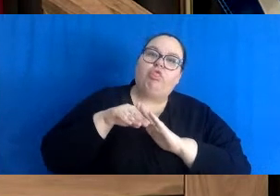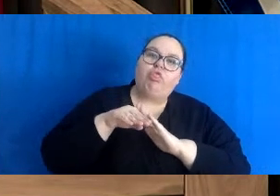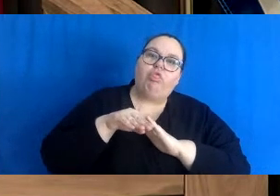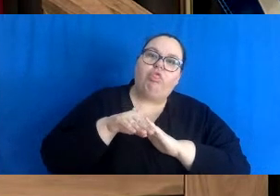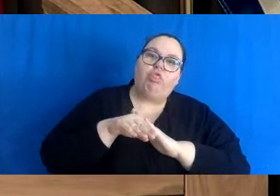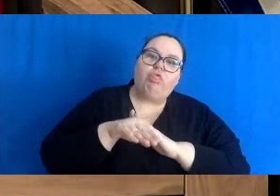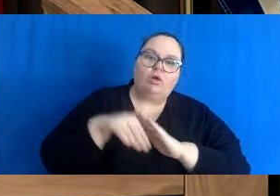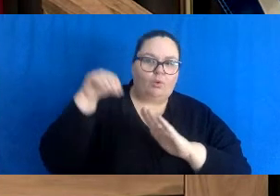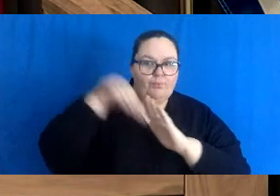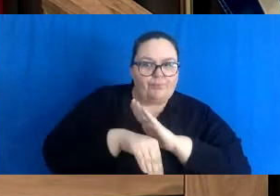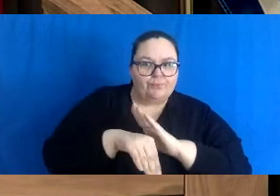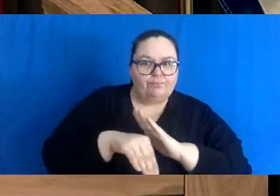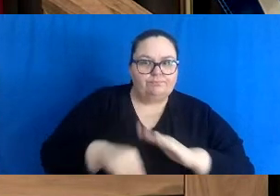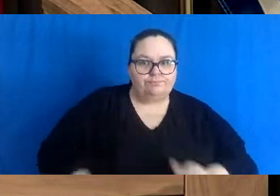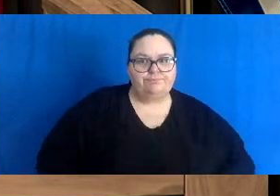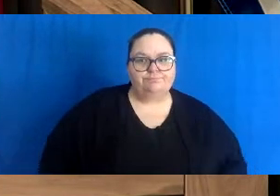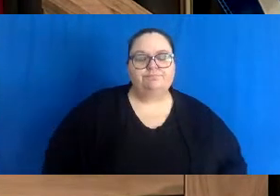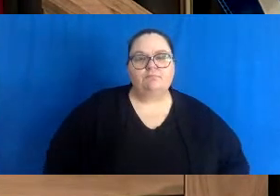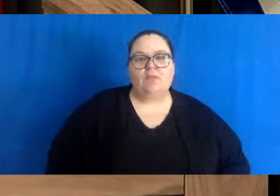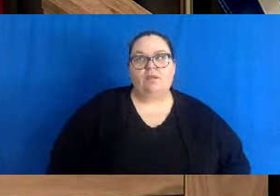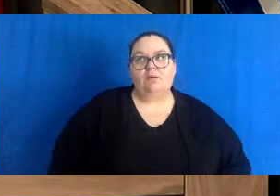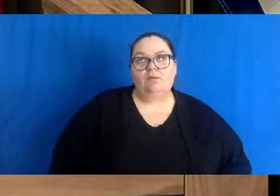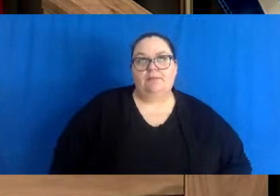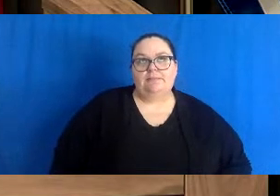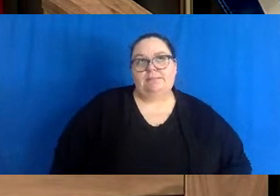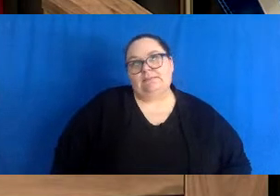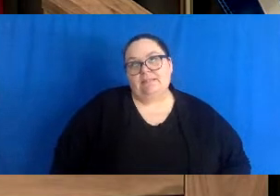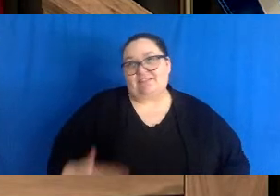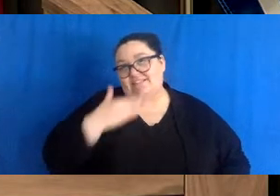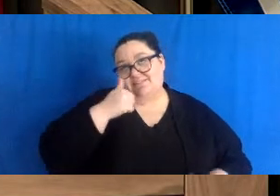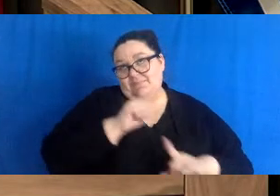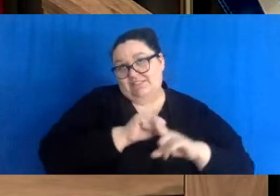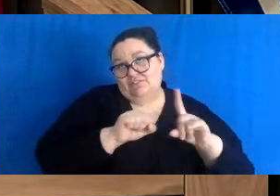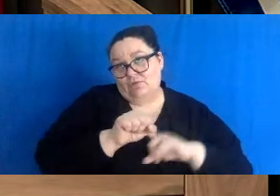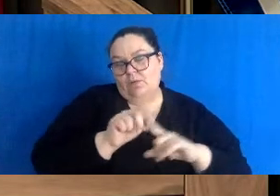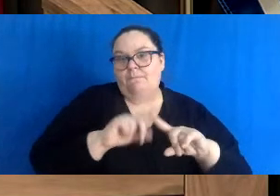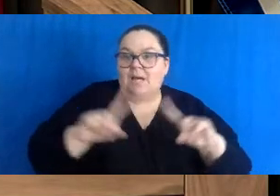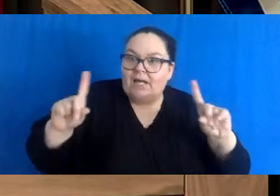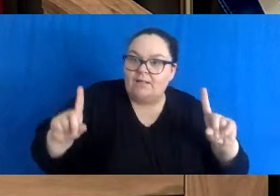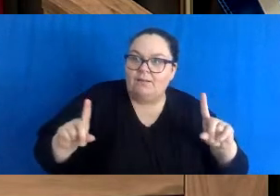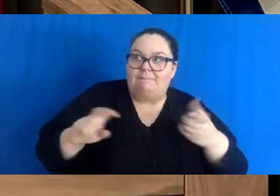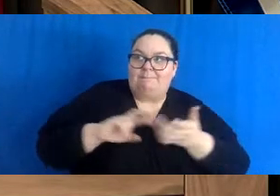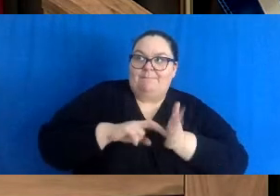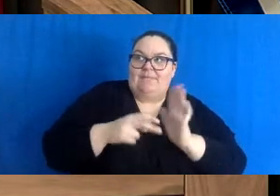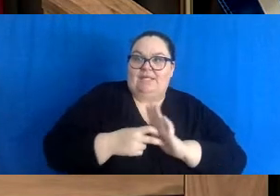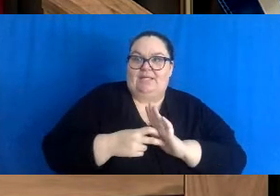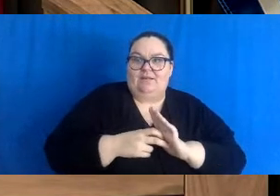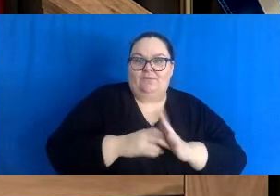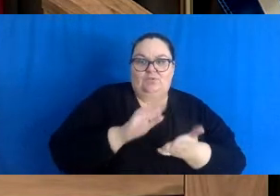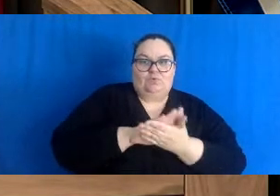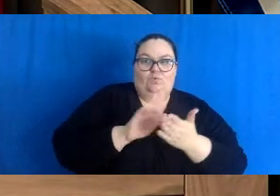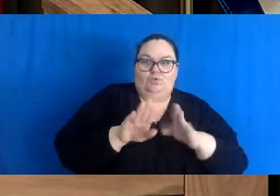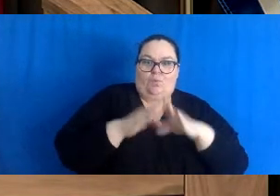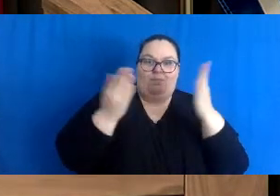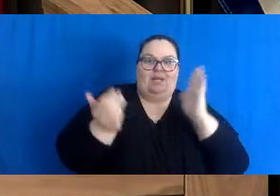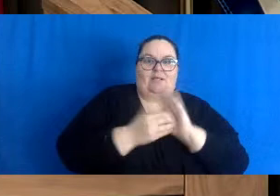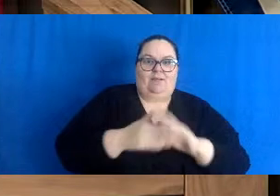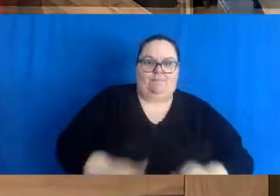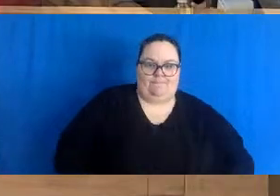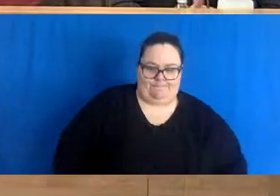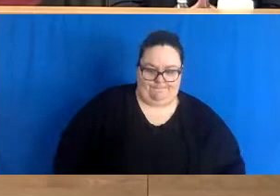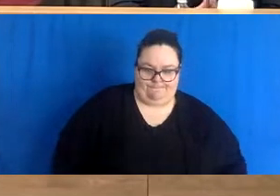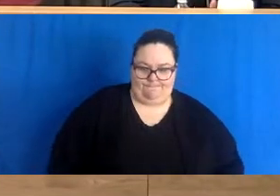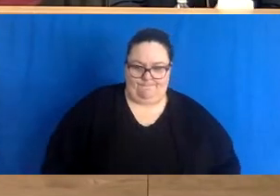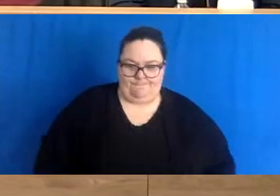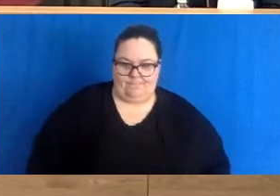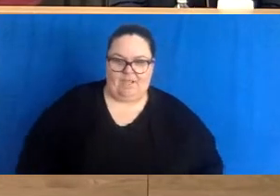than certainly the worst case, but much, much better. And that would mean an opportunity to put our schools back. Let's add to the last